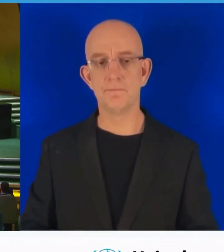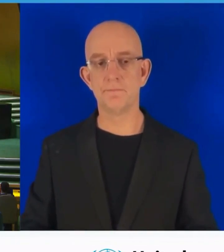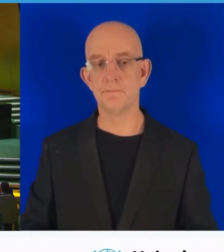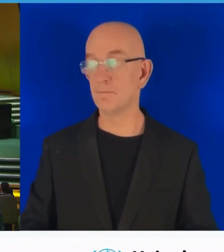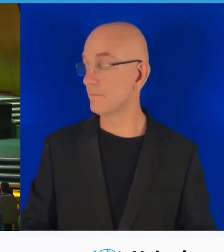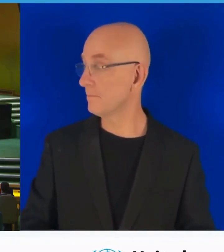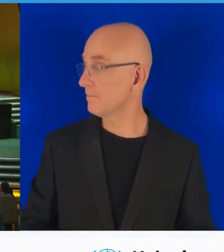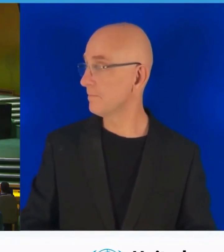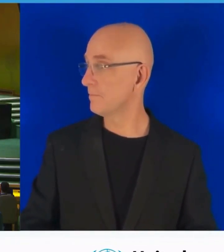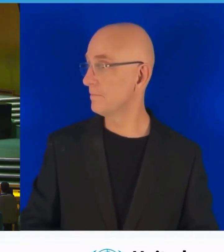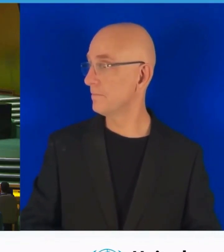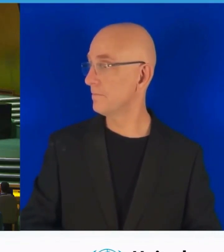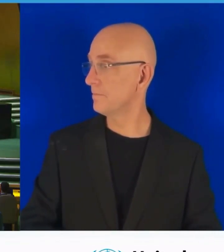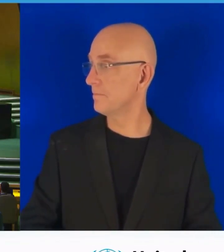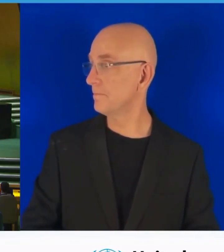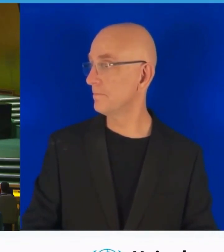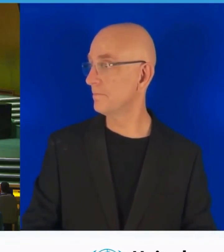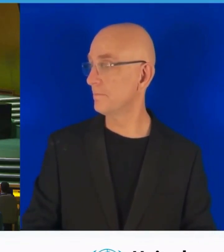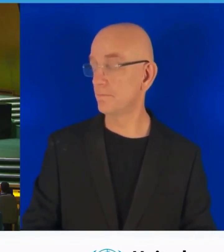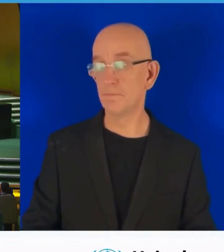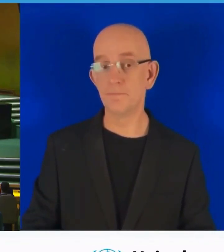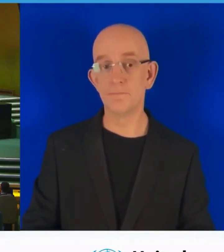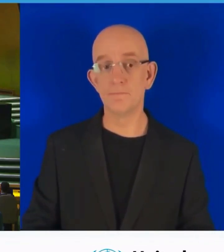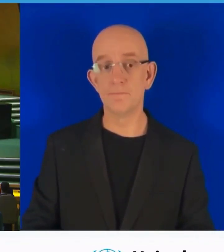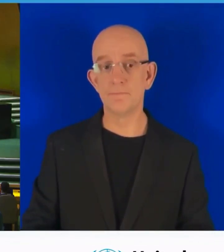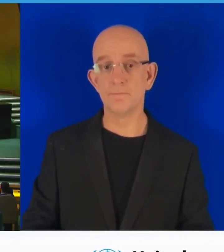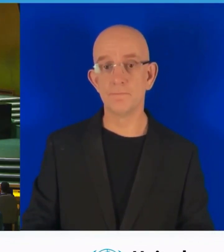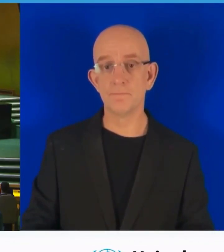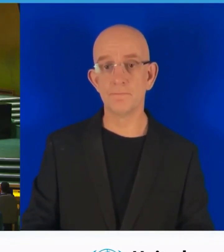The ambassador is also speaking on behalf of MCTA.